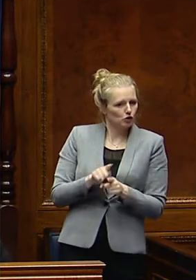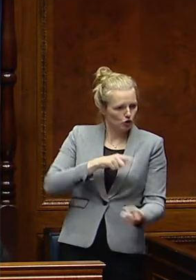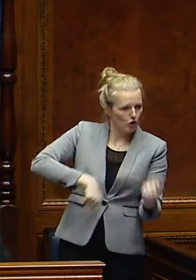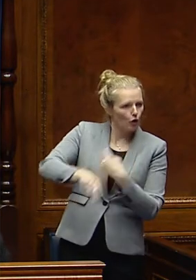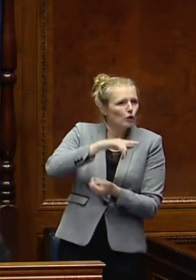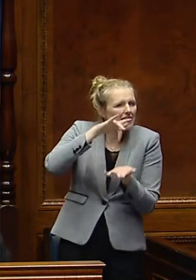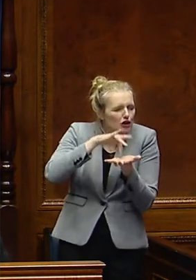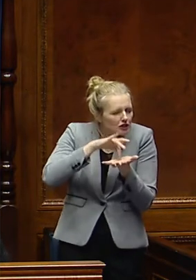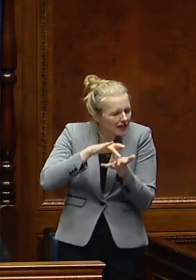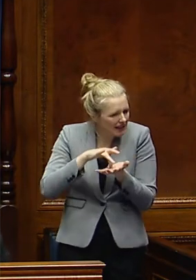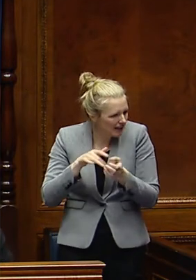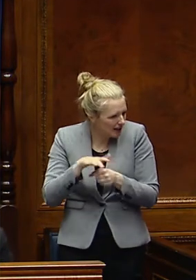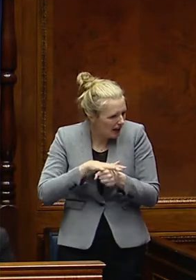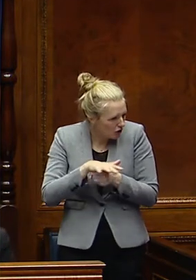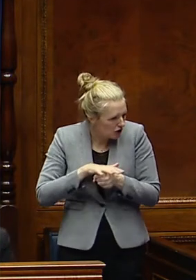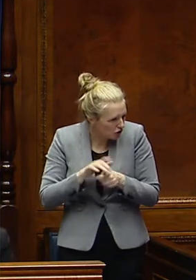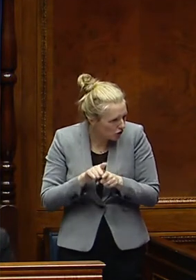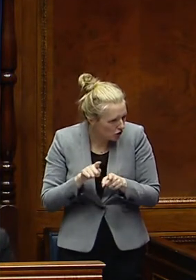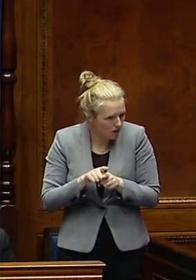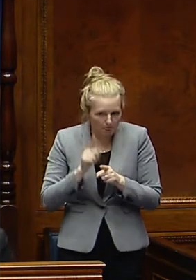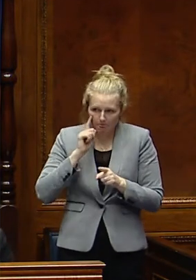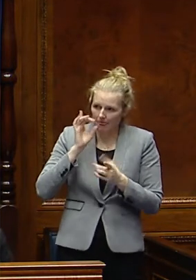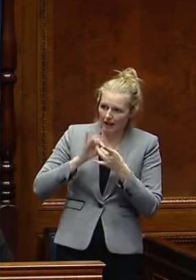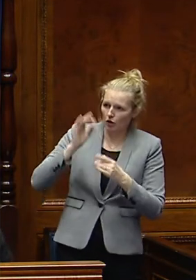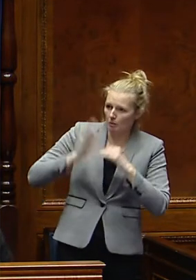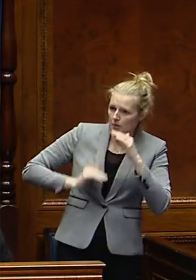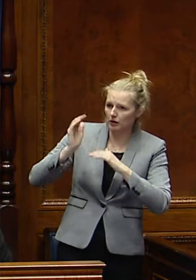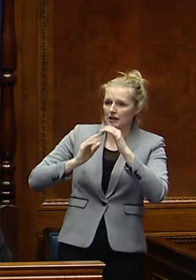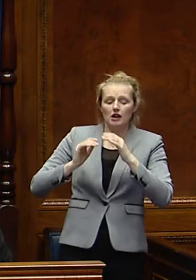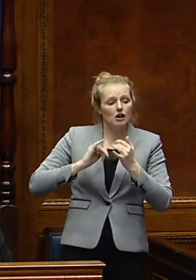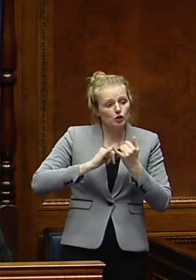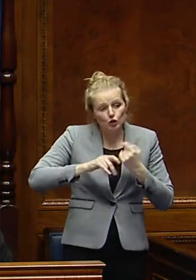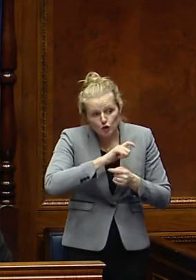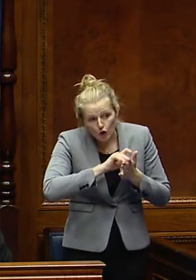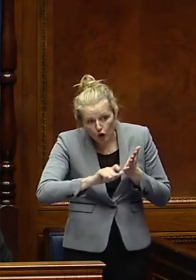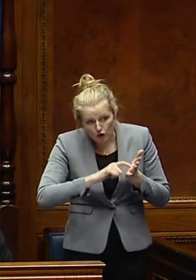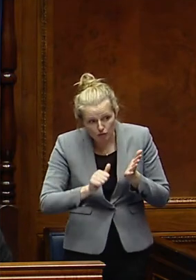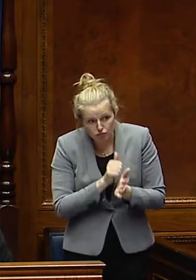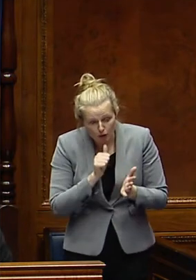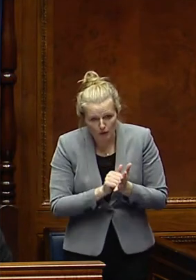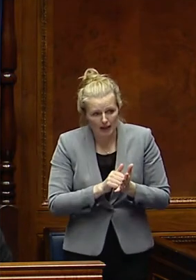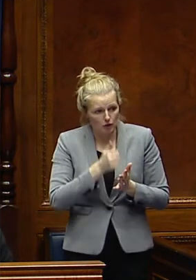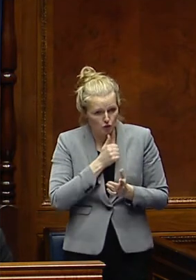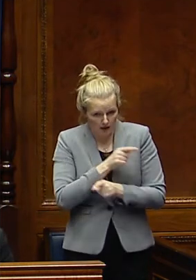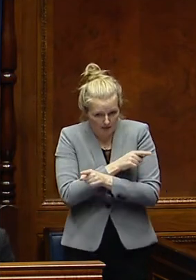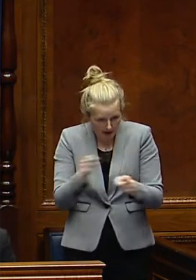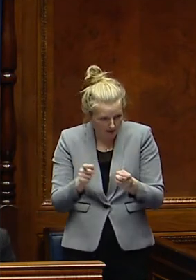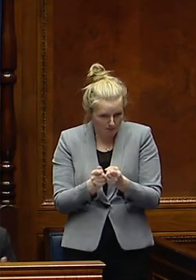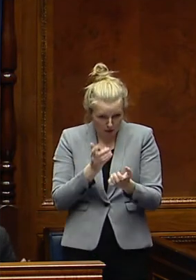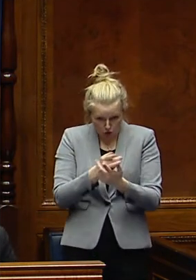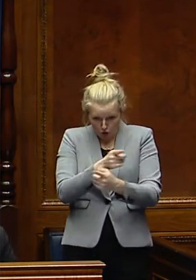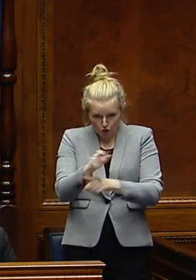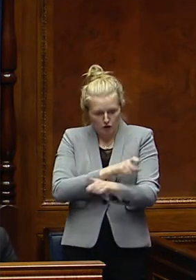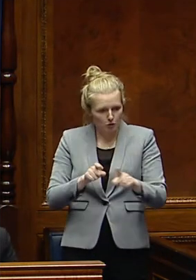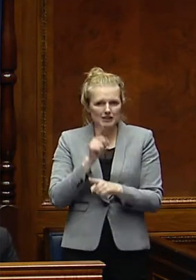measured in terms of extra buildings going up, and that social clauses properly implemented will be a useful way of ensuring that those